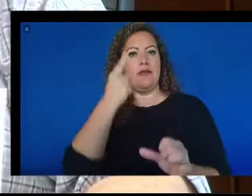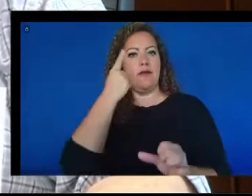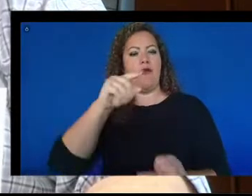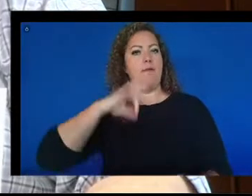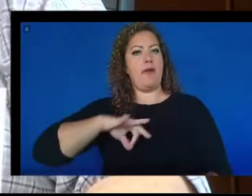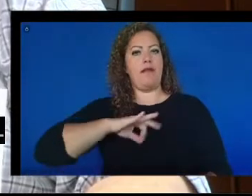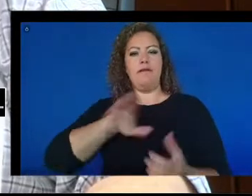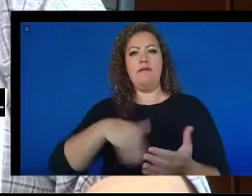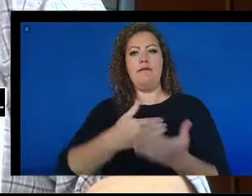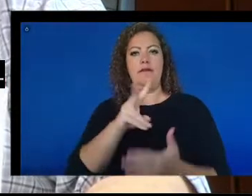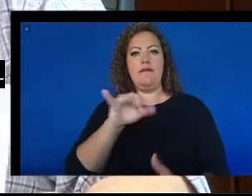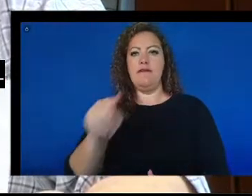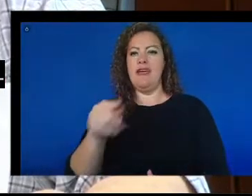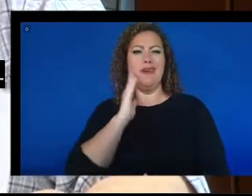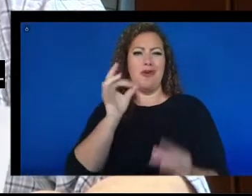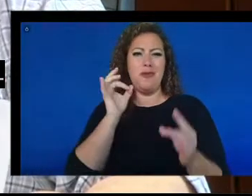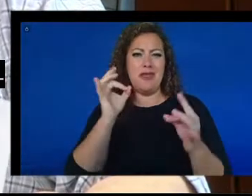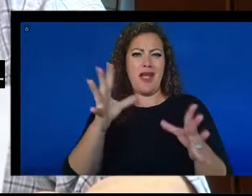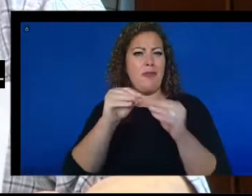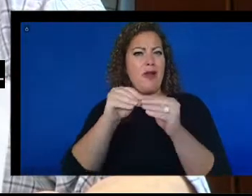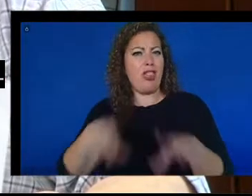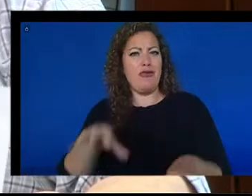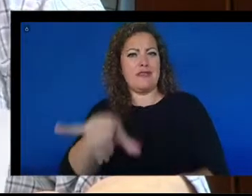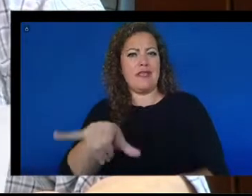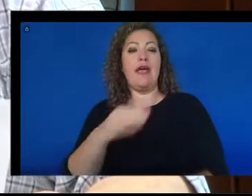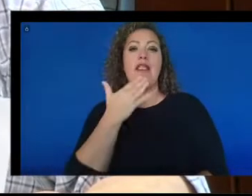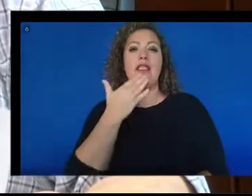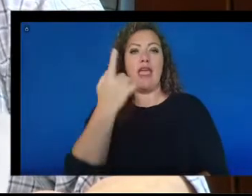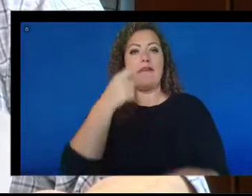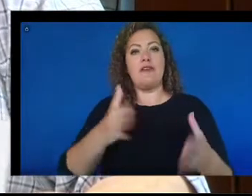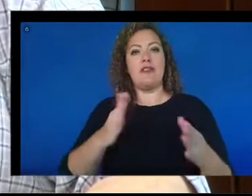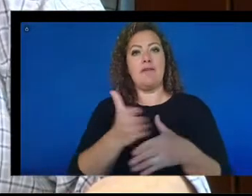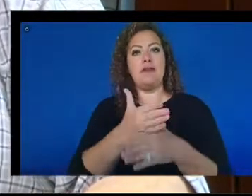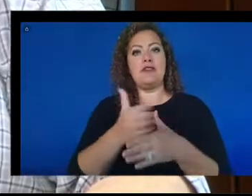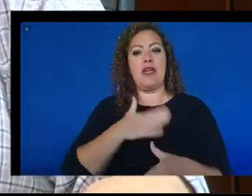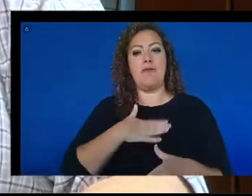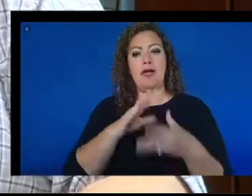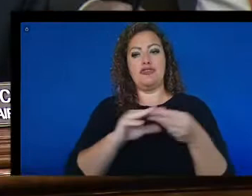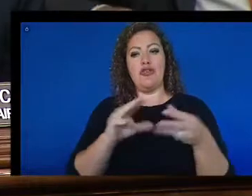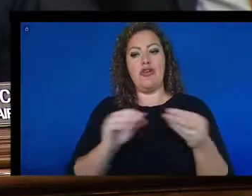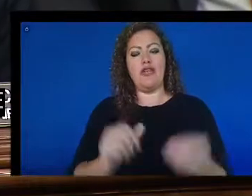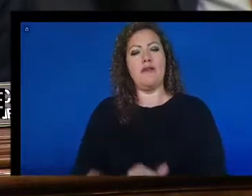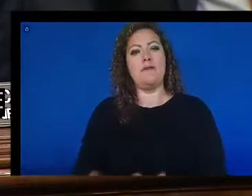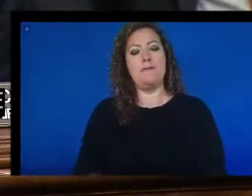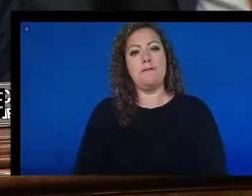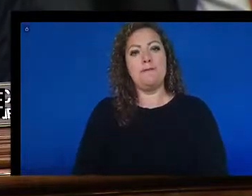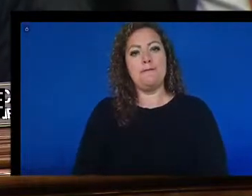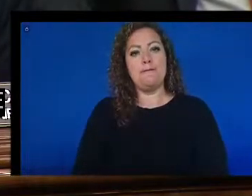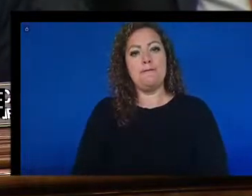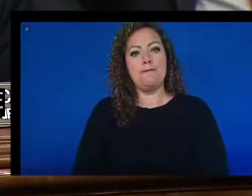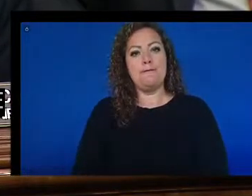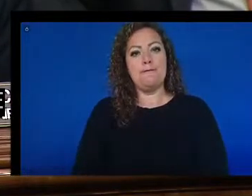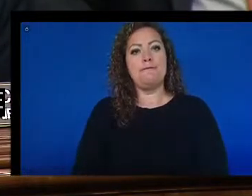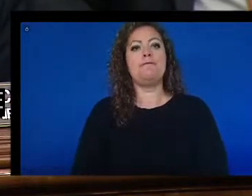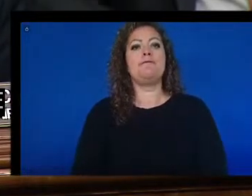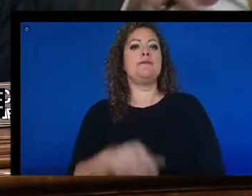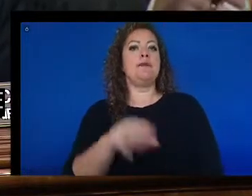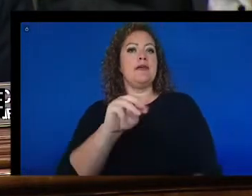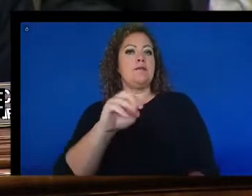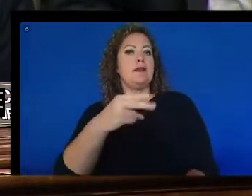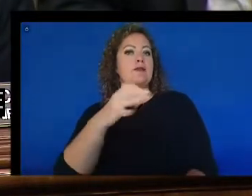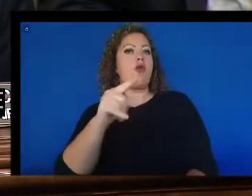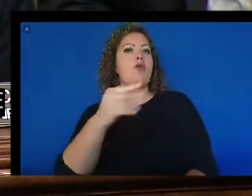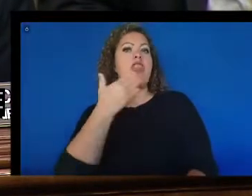shame to lose these valuable assets. Thank you for letting me share my story. Mr. Holmquist, thanks so much for your